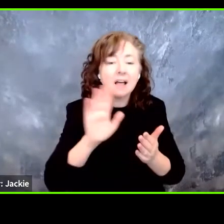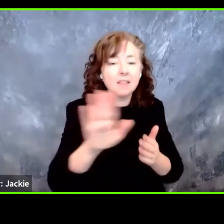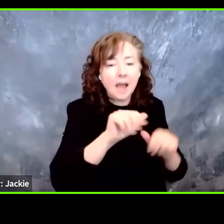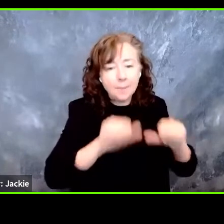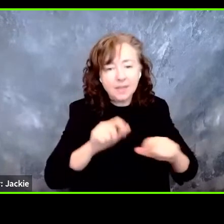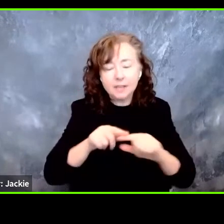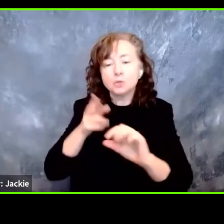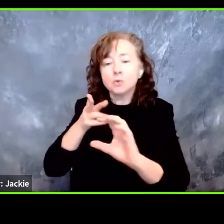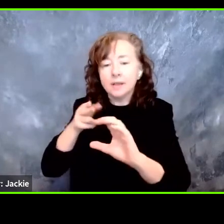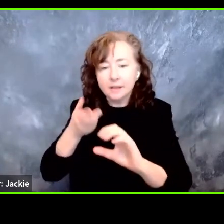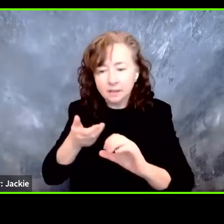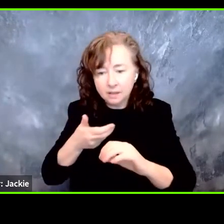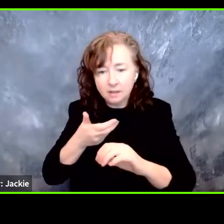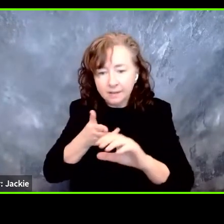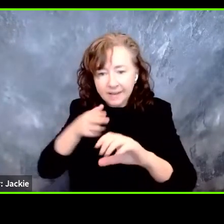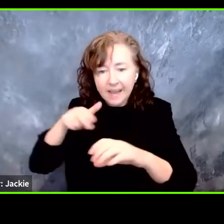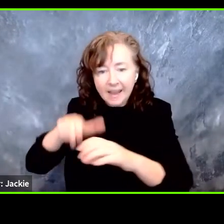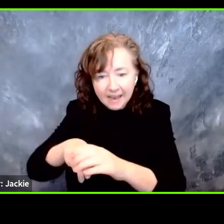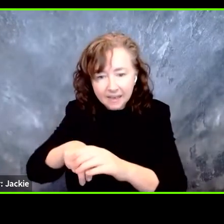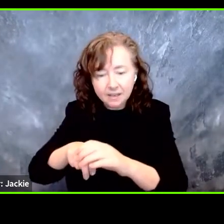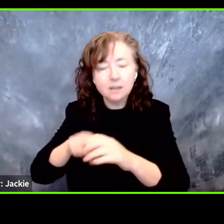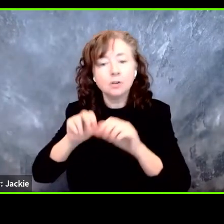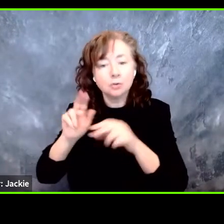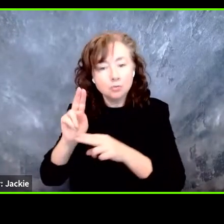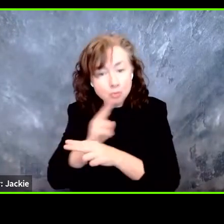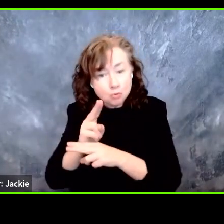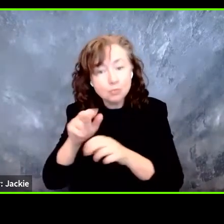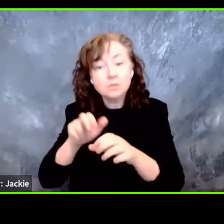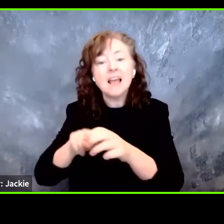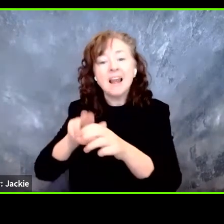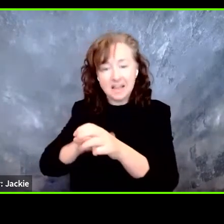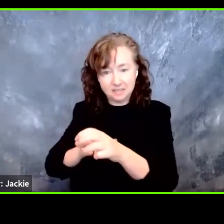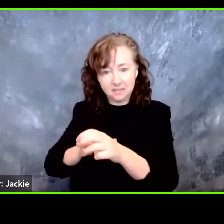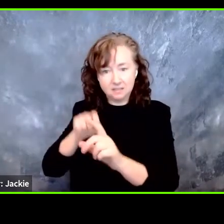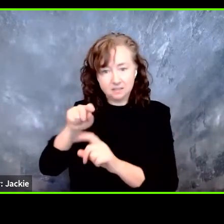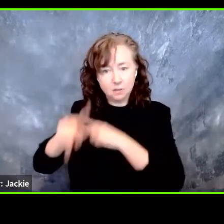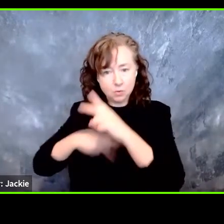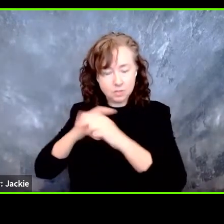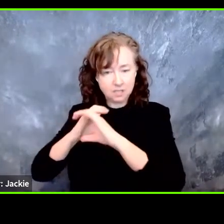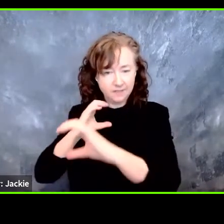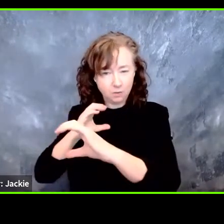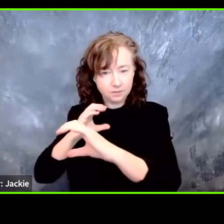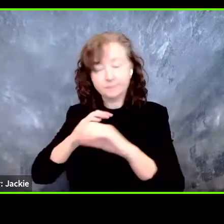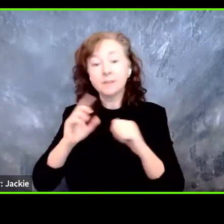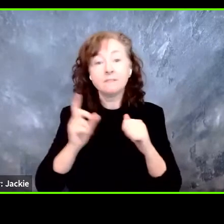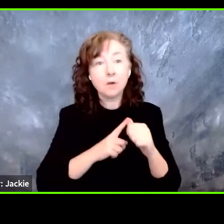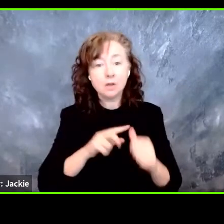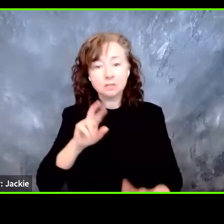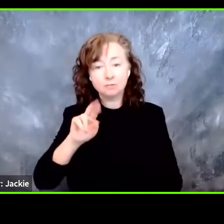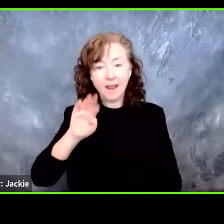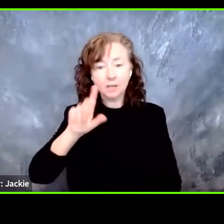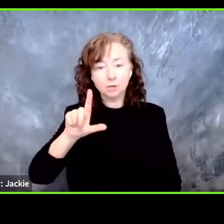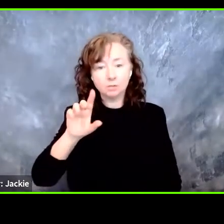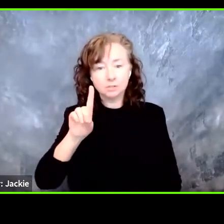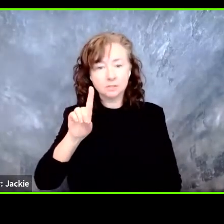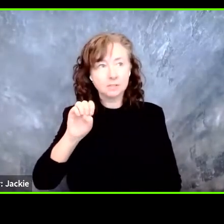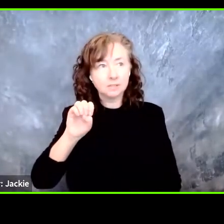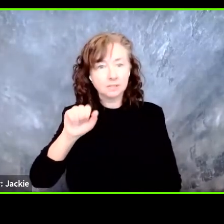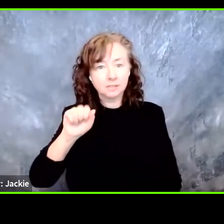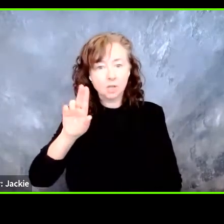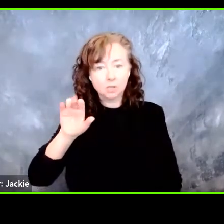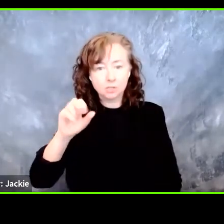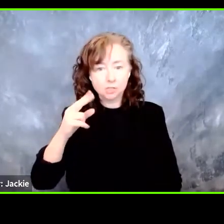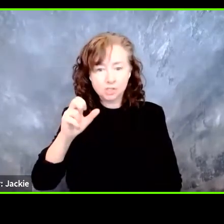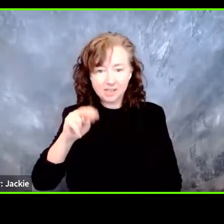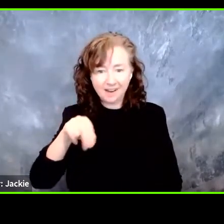with a presentation by Randall De Show, an accessibility specialist at the Access Board, who